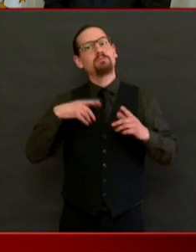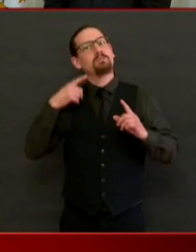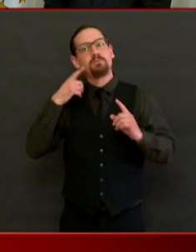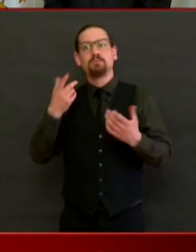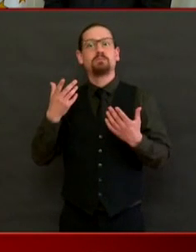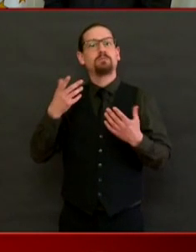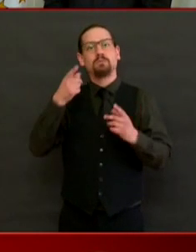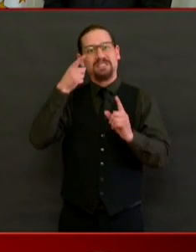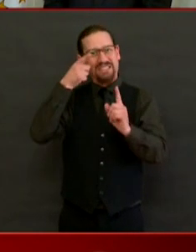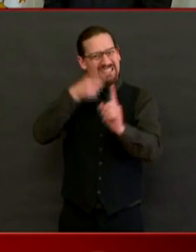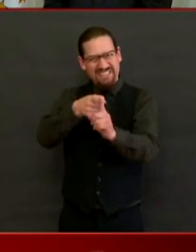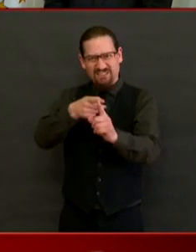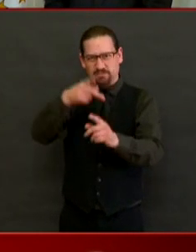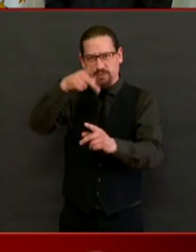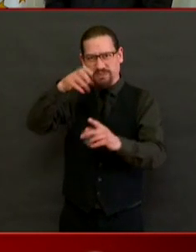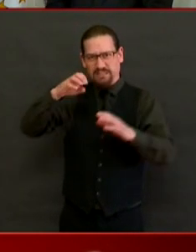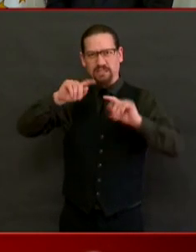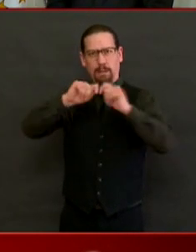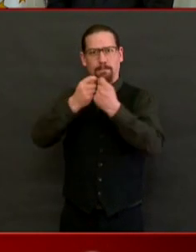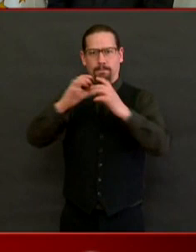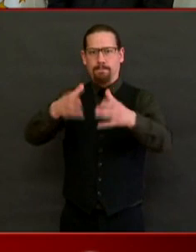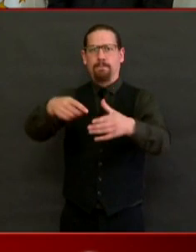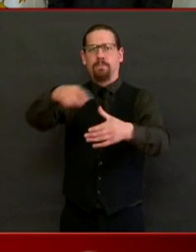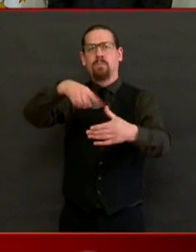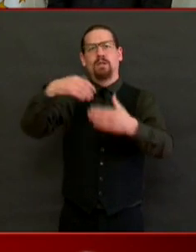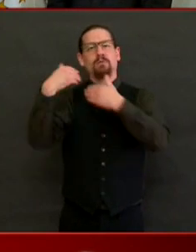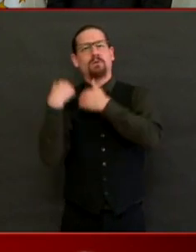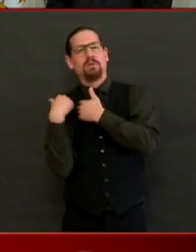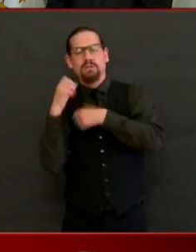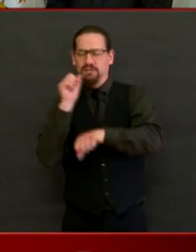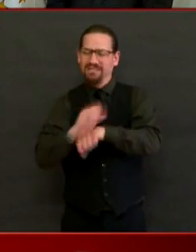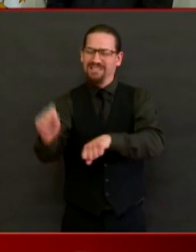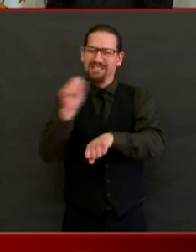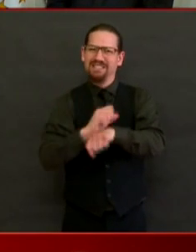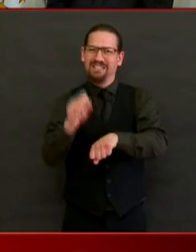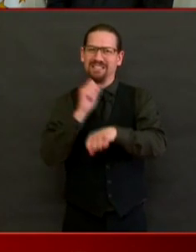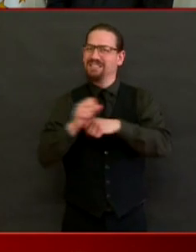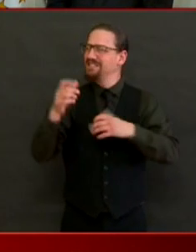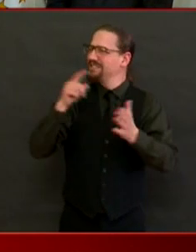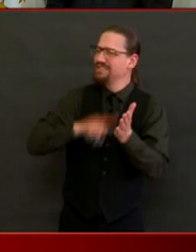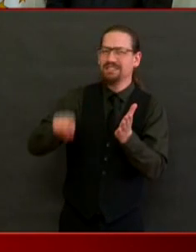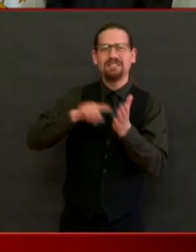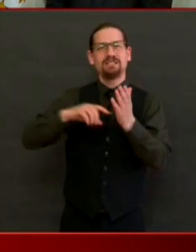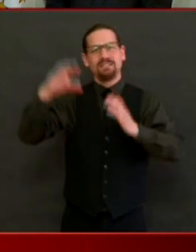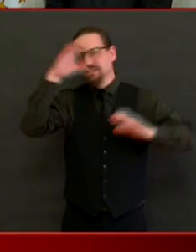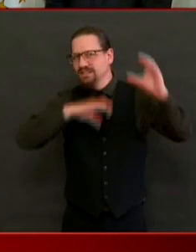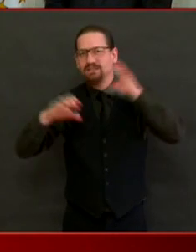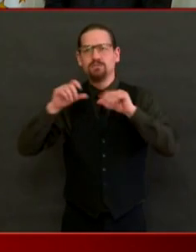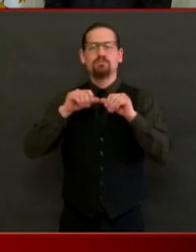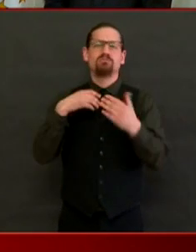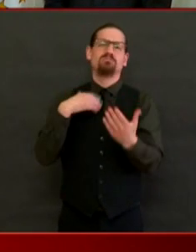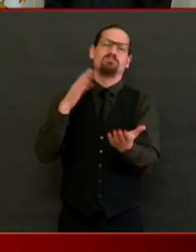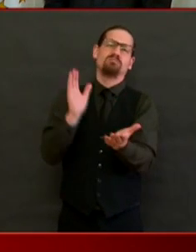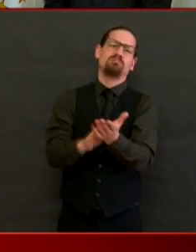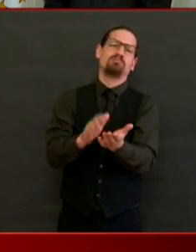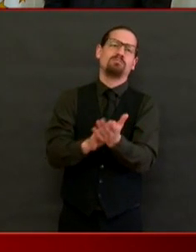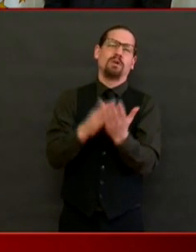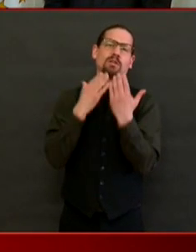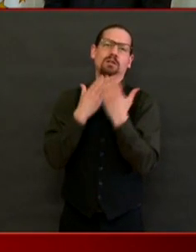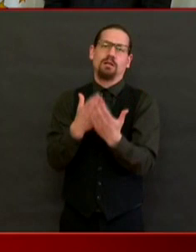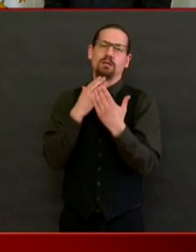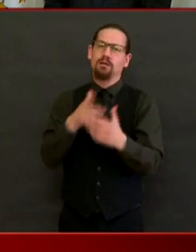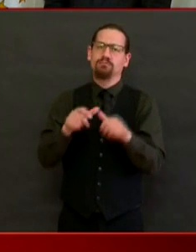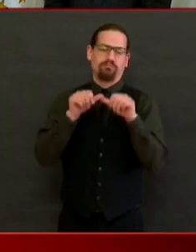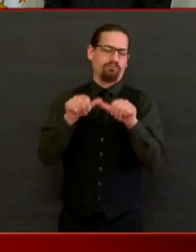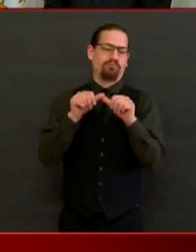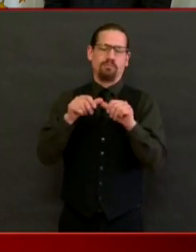that has worked extremely hard to get us to the point to be able to face what's before us in needing